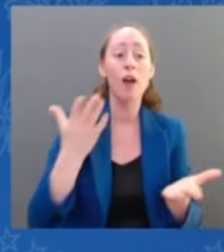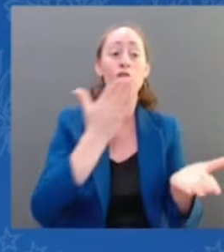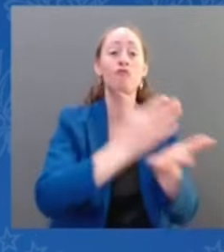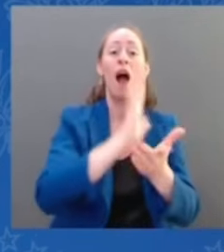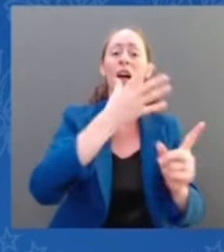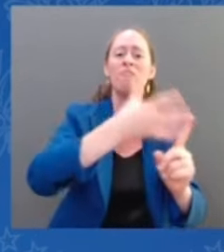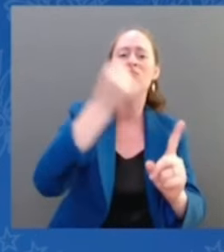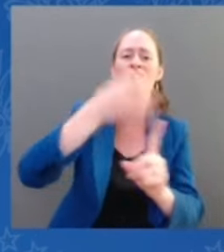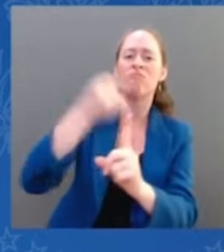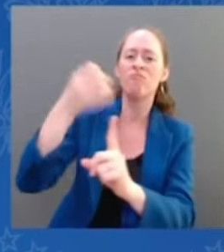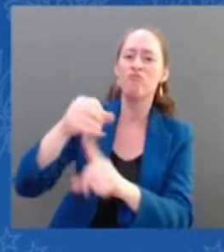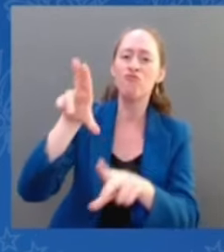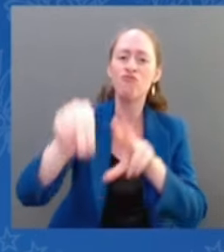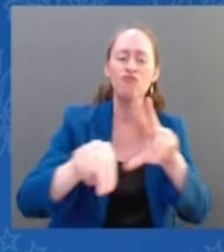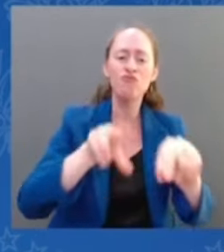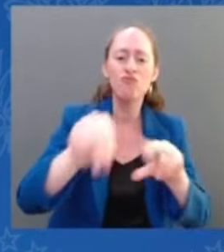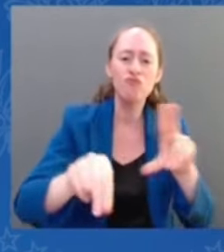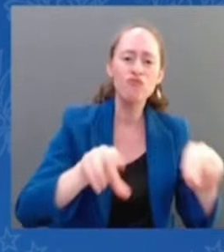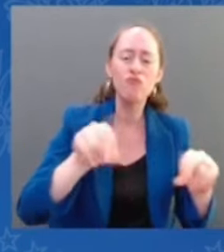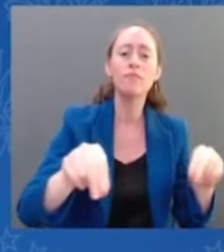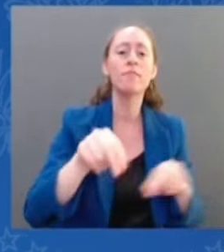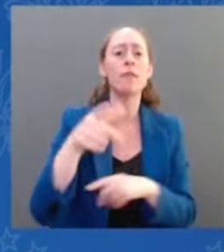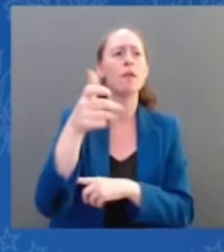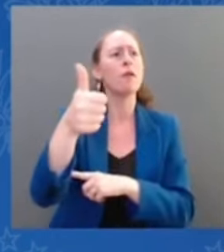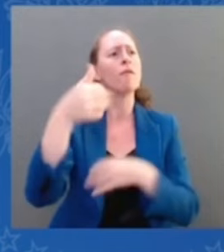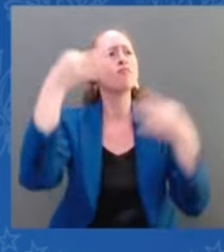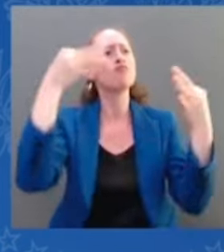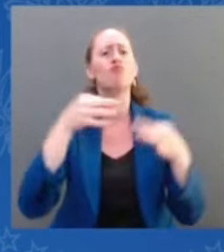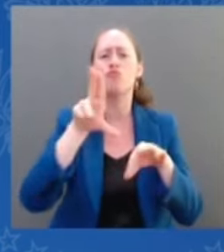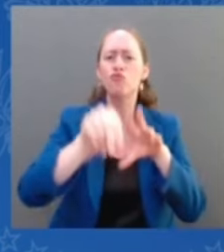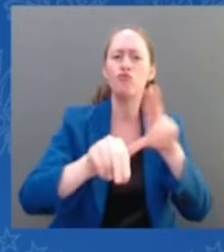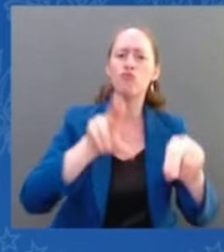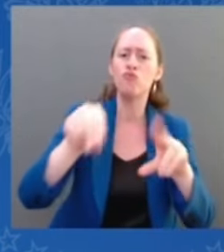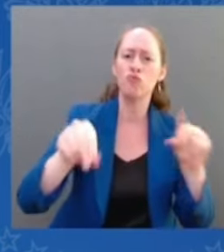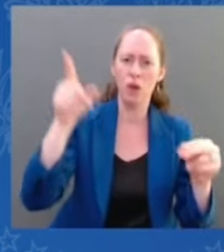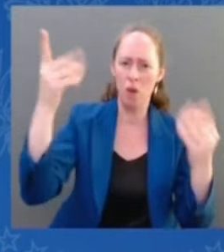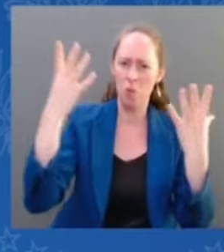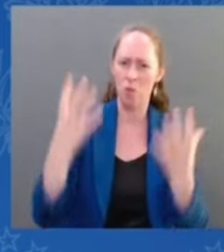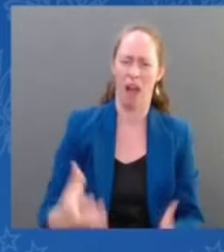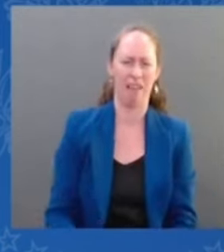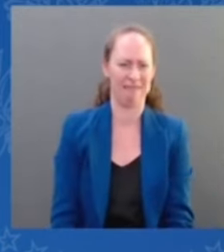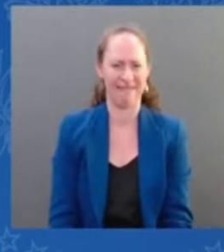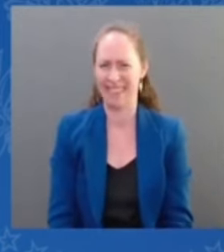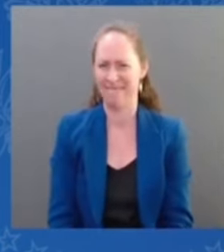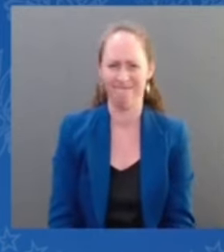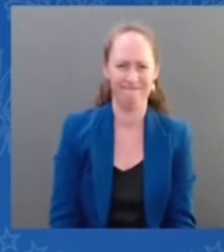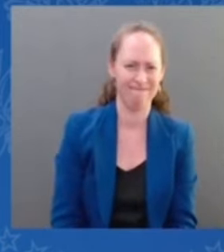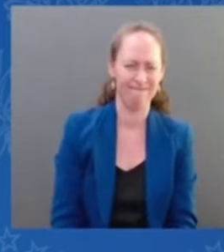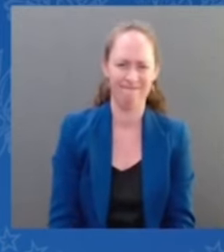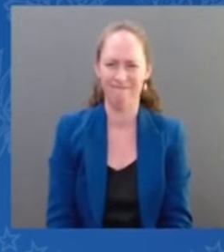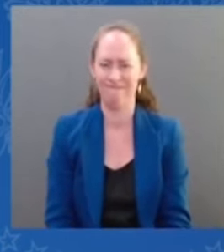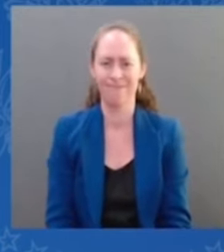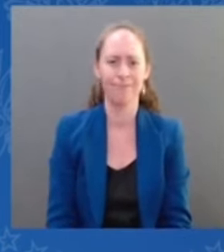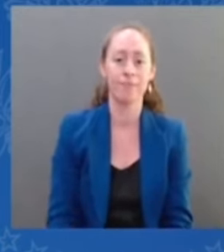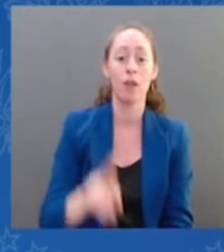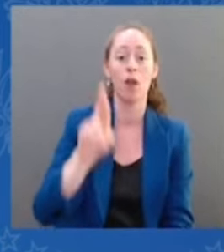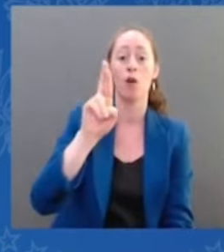impact much beyond Roe and the right to privacy generally. Marriage equality,